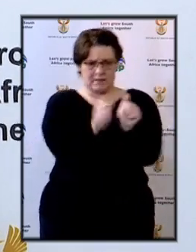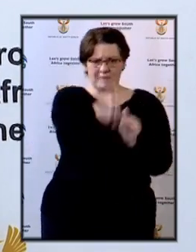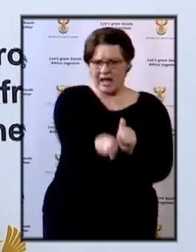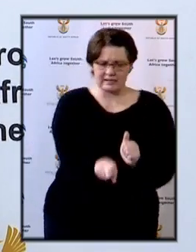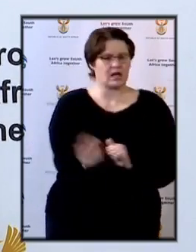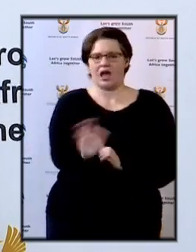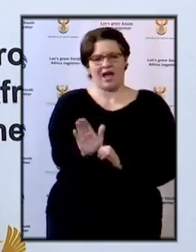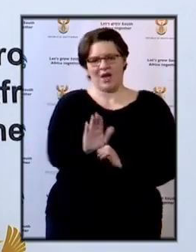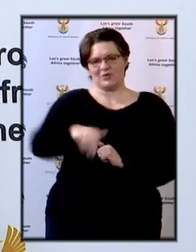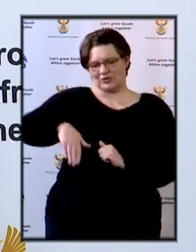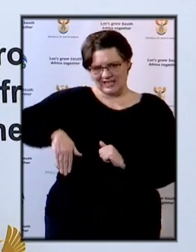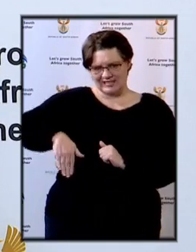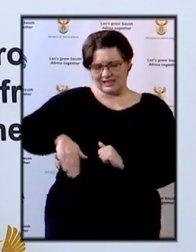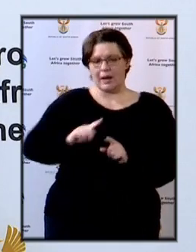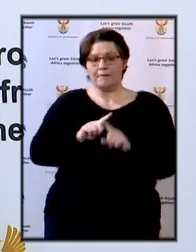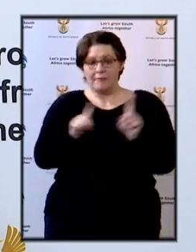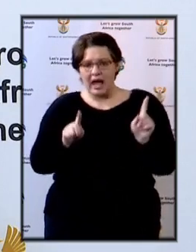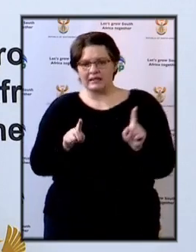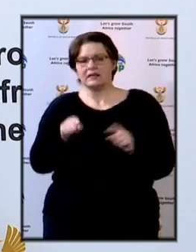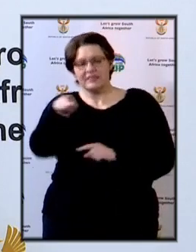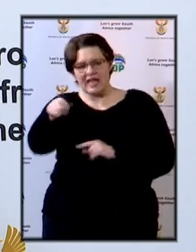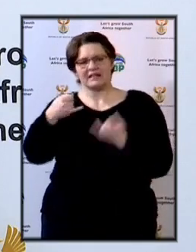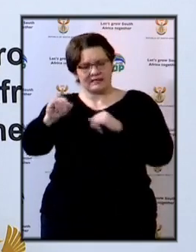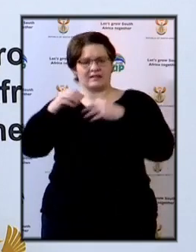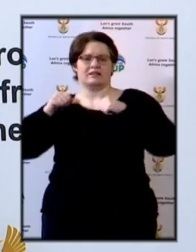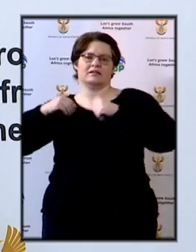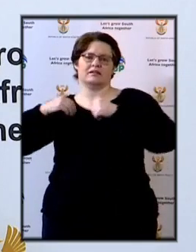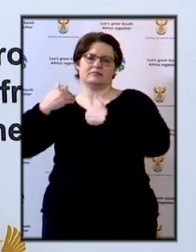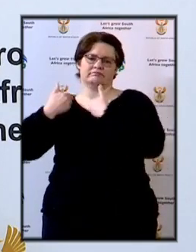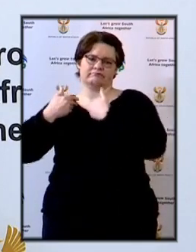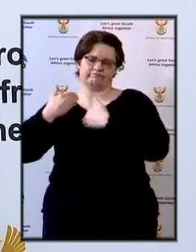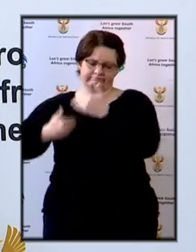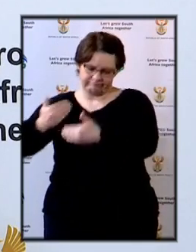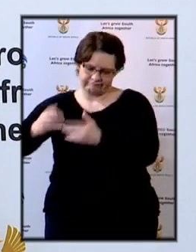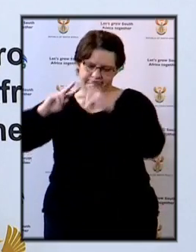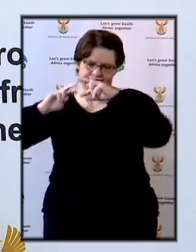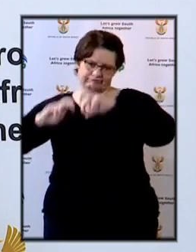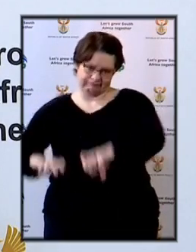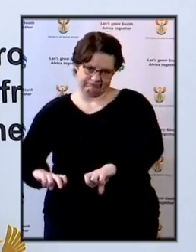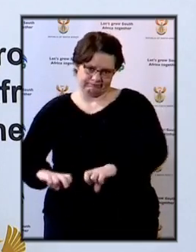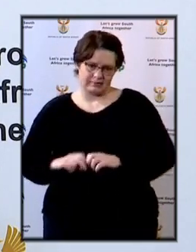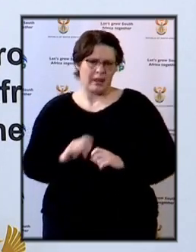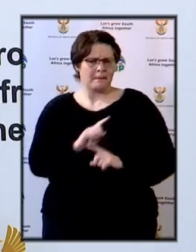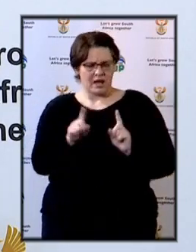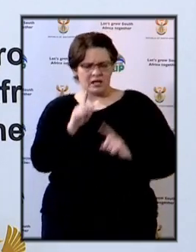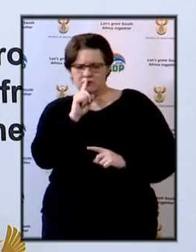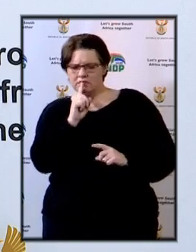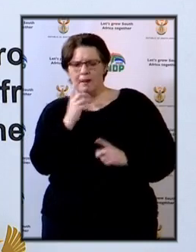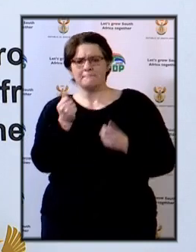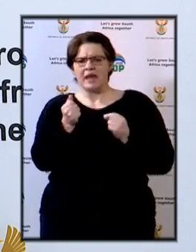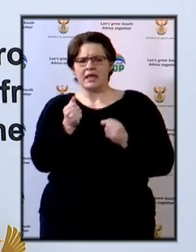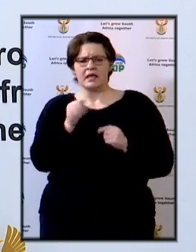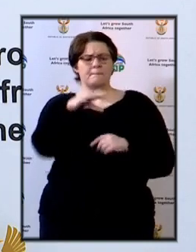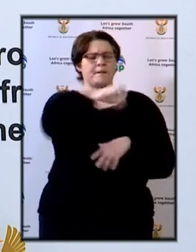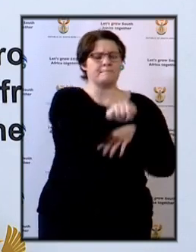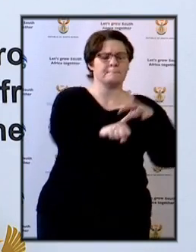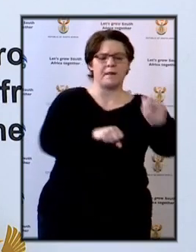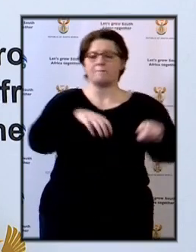depending on what the outcome of the investigations will be we are certainly looking to recover